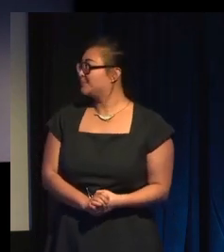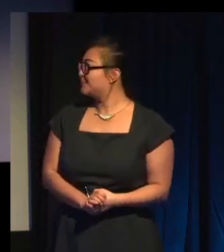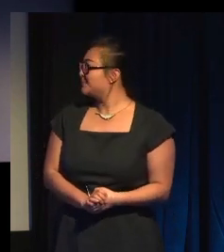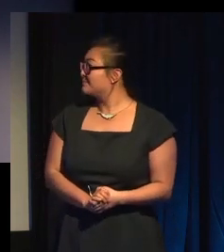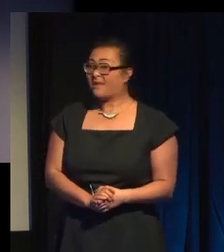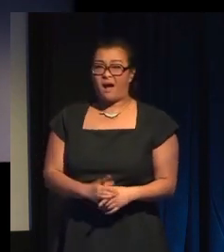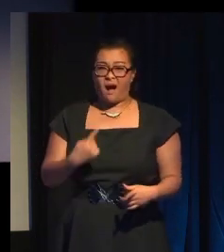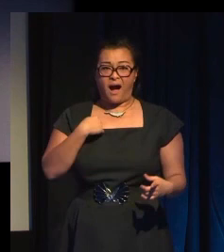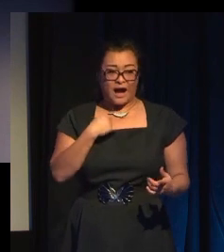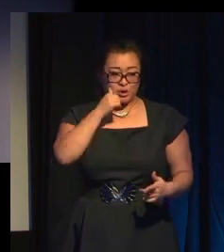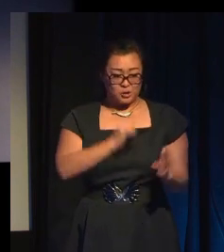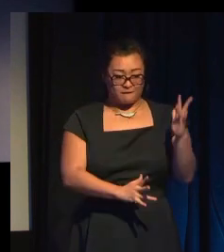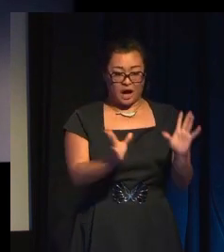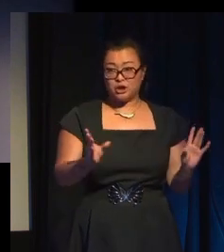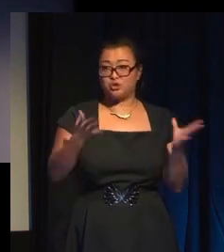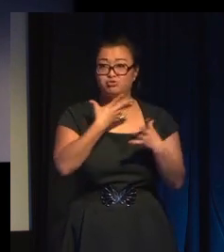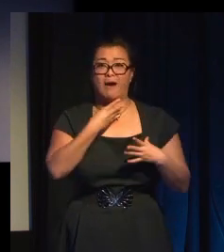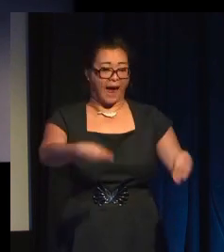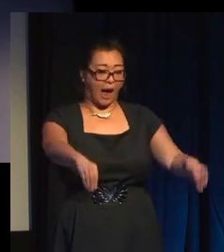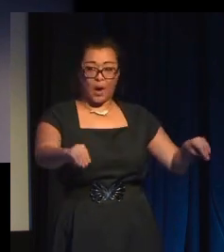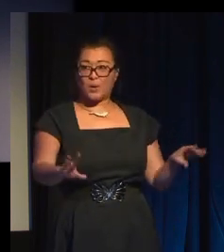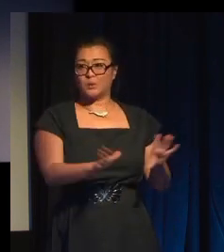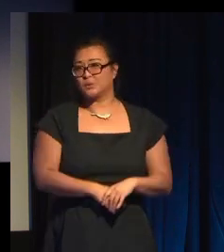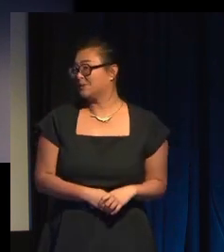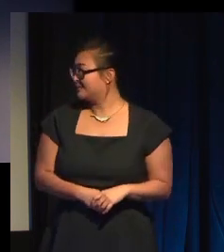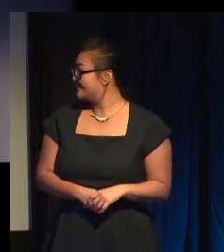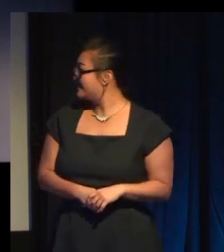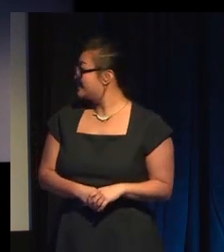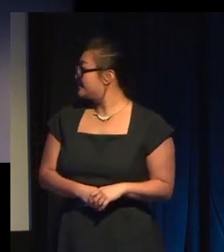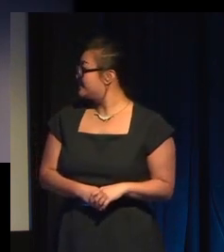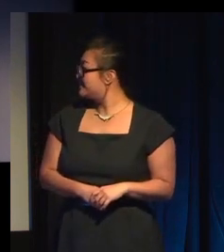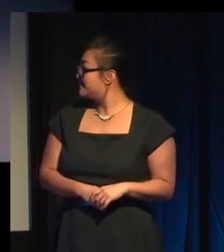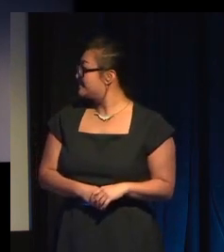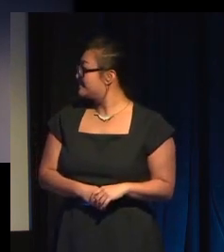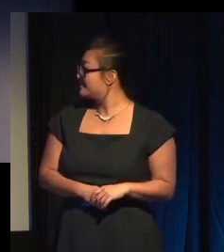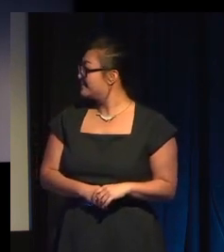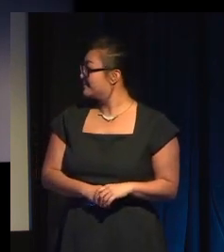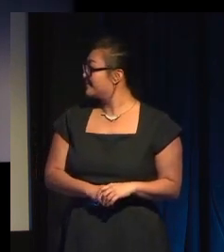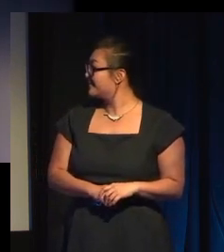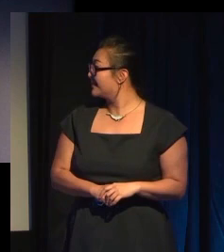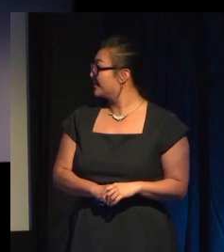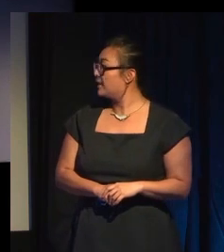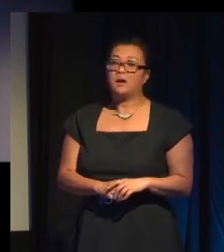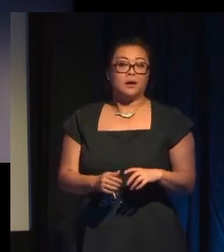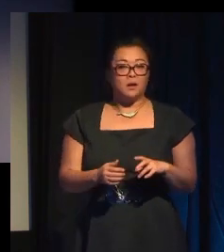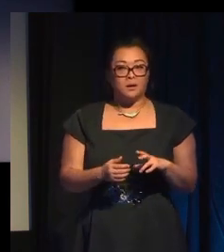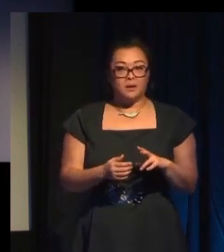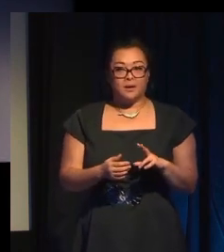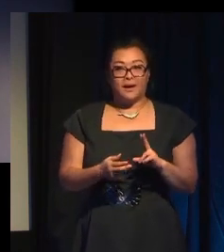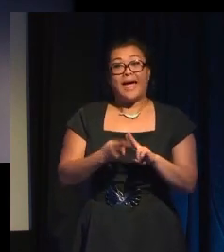front of the fire before... LAUGHTER I said... I'm to spend an evening in this club... I'll just let go. be accommodation for my pussy.